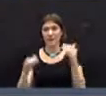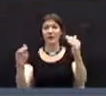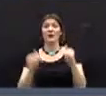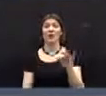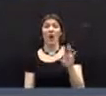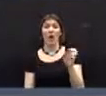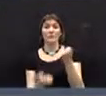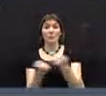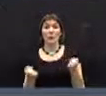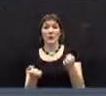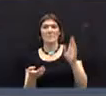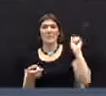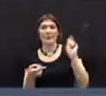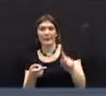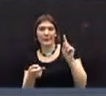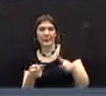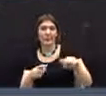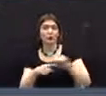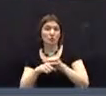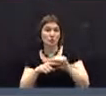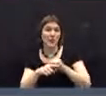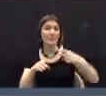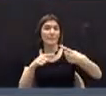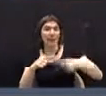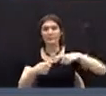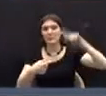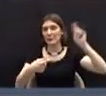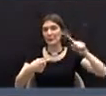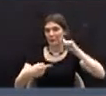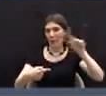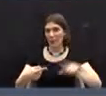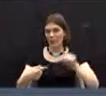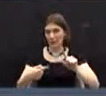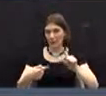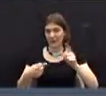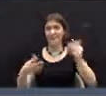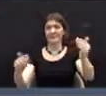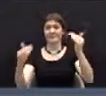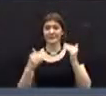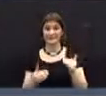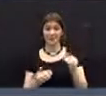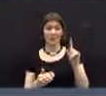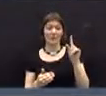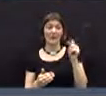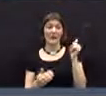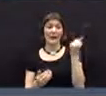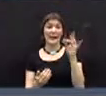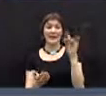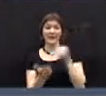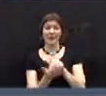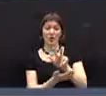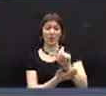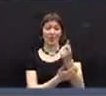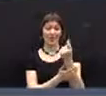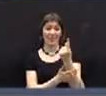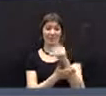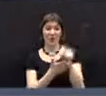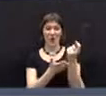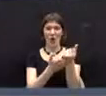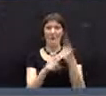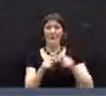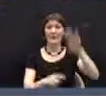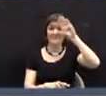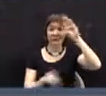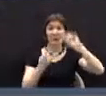office equipment conferences, training, mileage, and special programs. We cut $18,311 from the